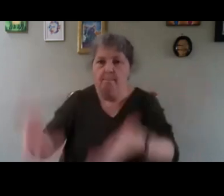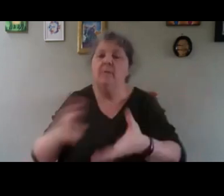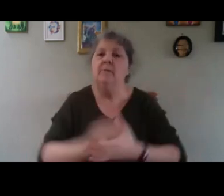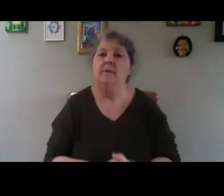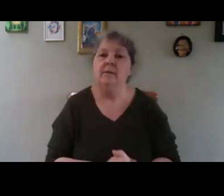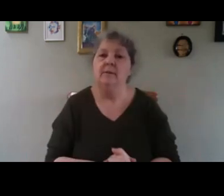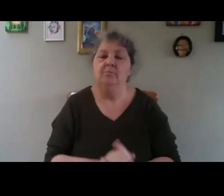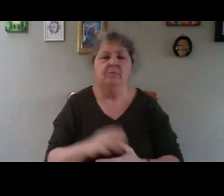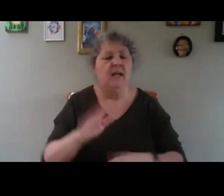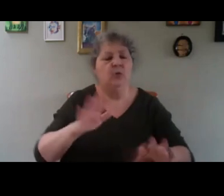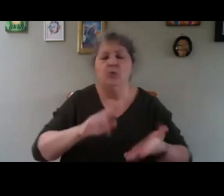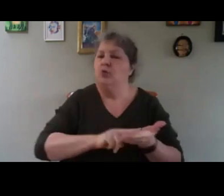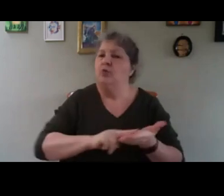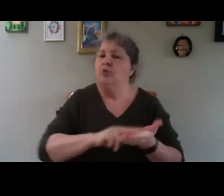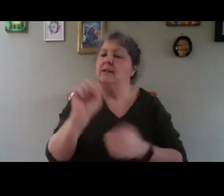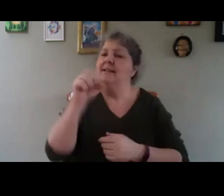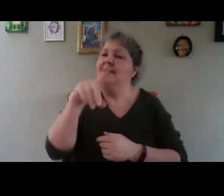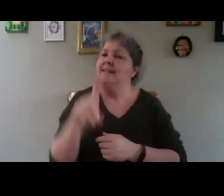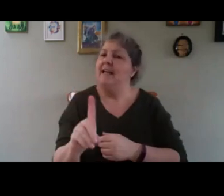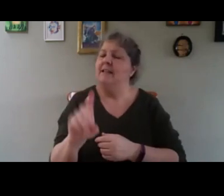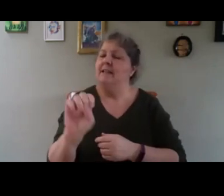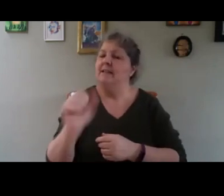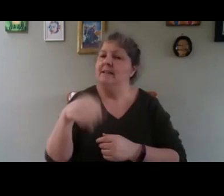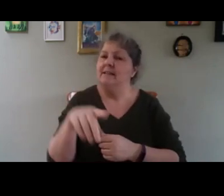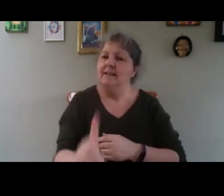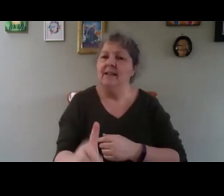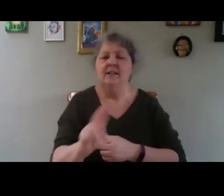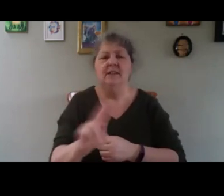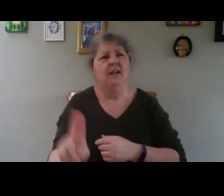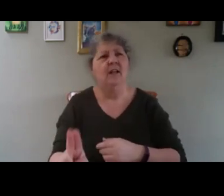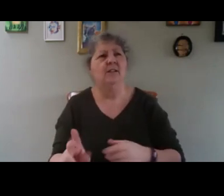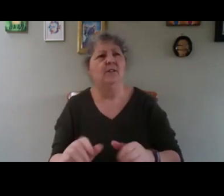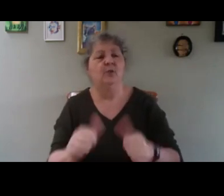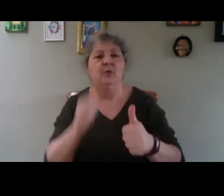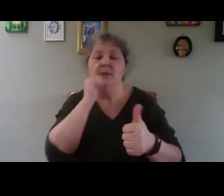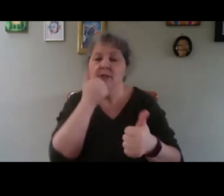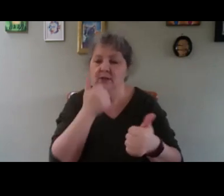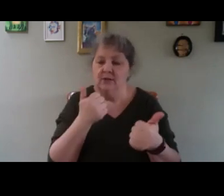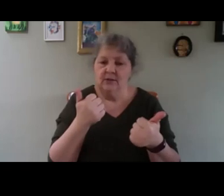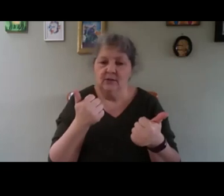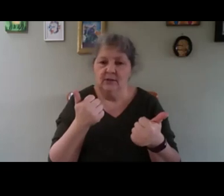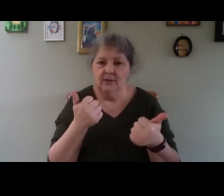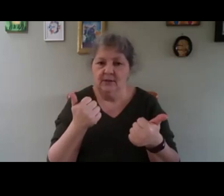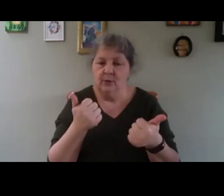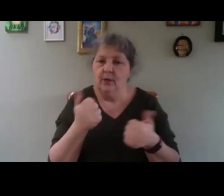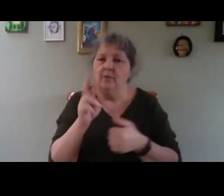Sand is dirty. Sand is not so good because you have root of the pots going into the sand, and you start